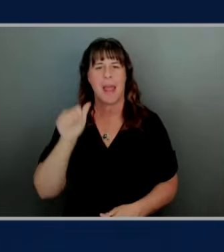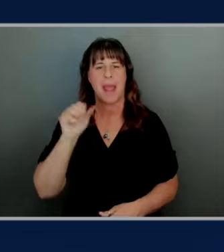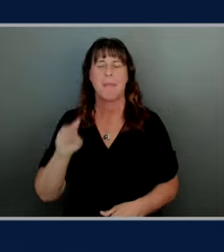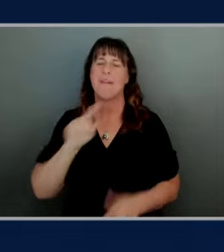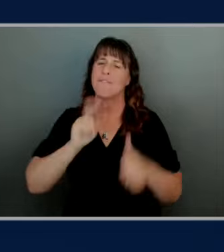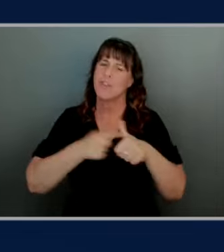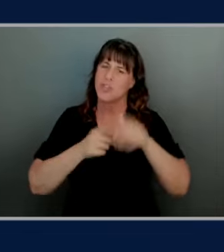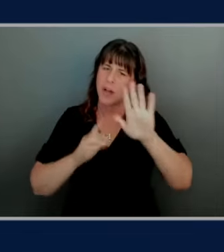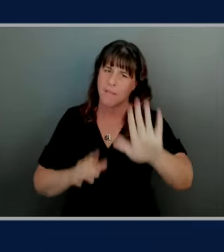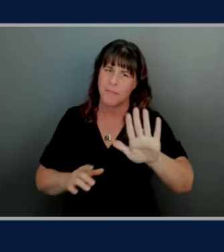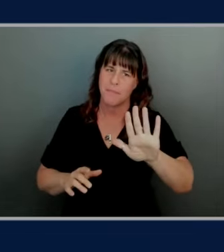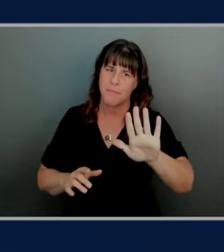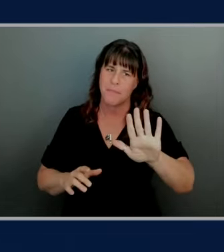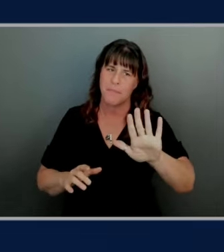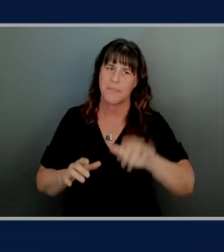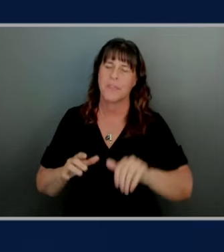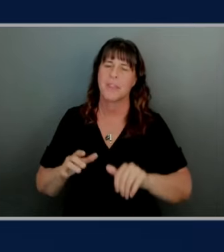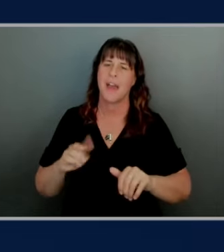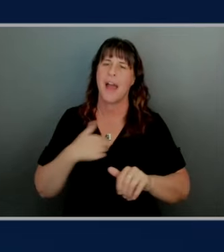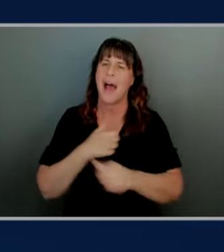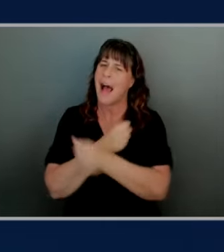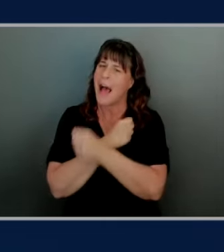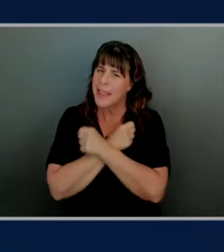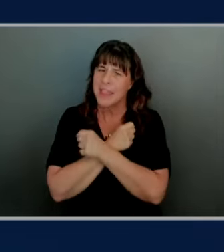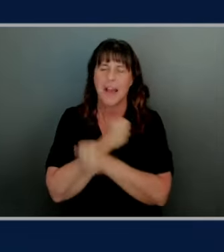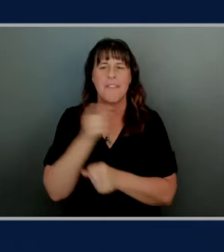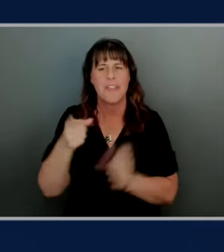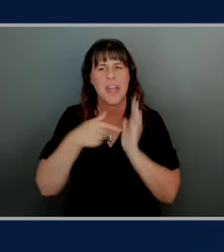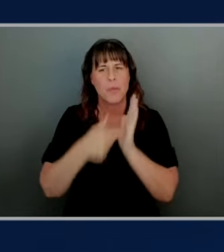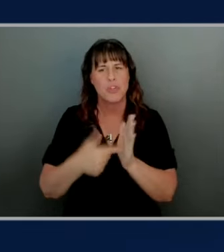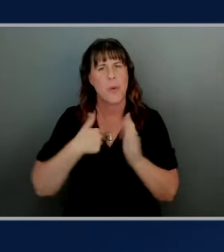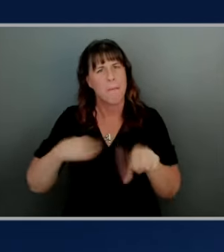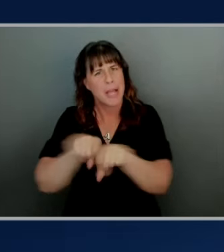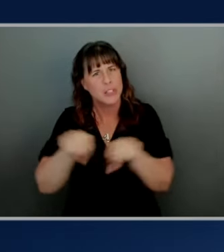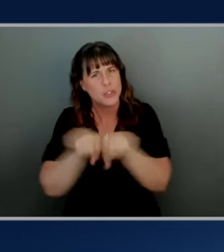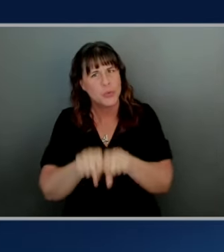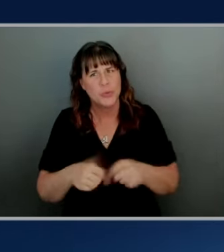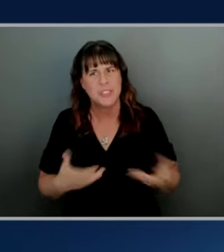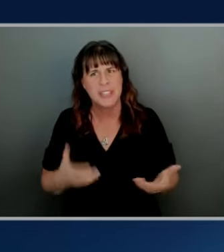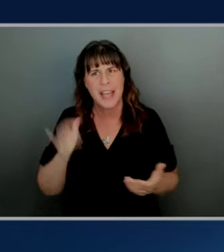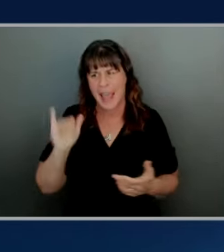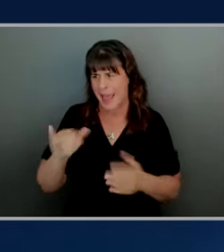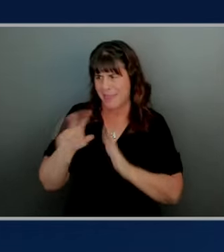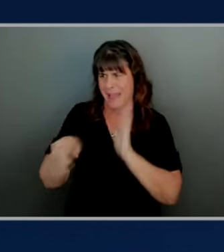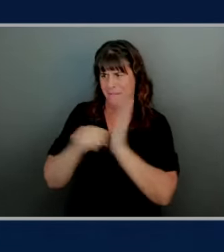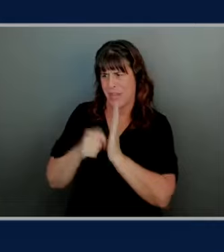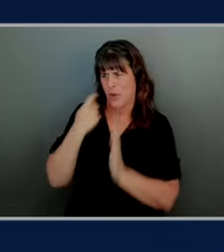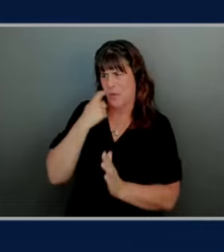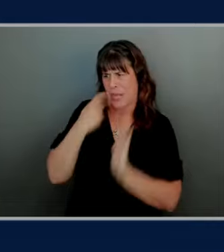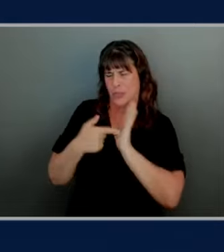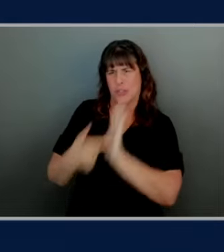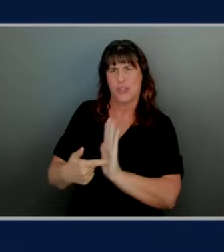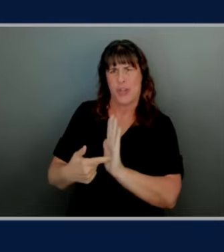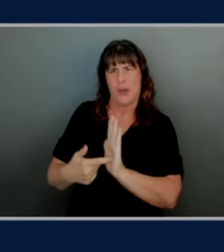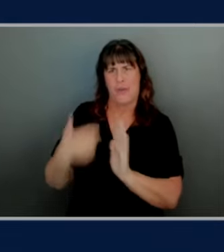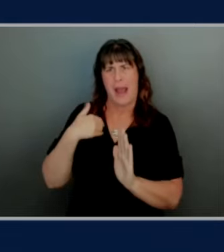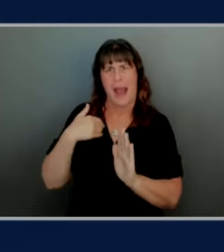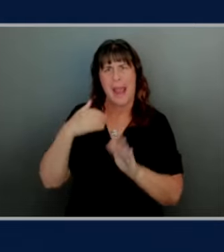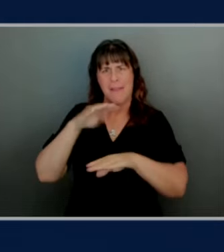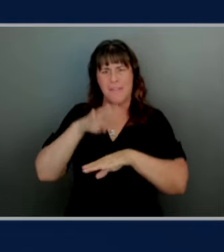I loved they were featuring my shoes in that in that video that just rolled yeah I got the checkerboard